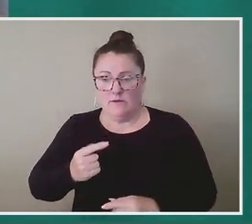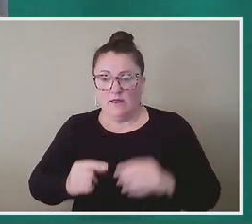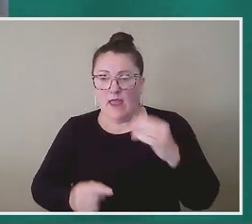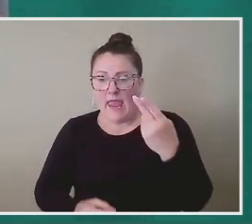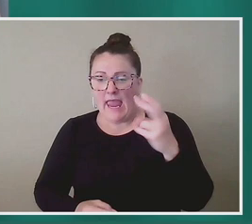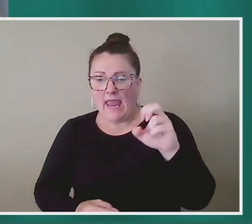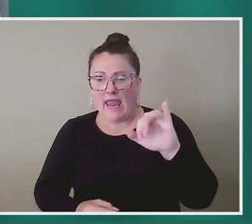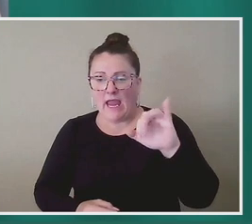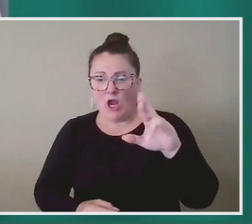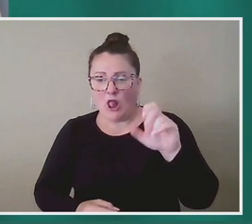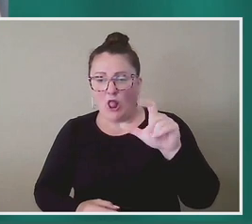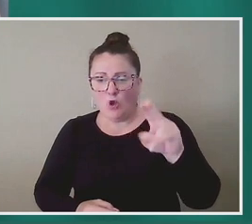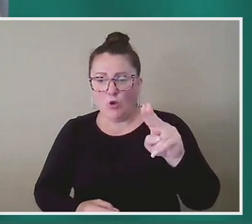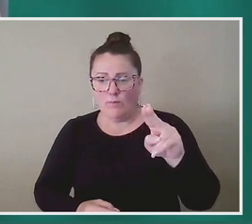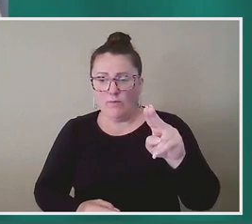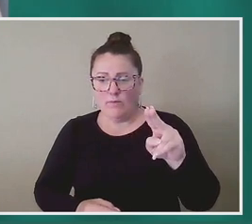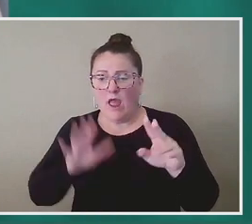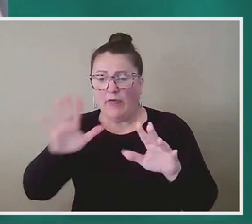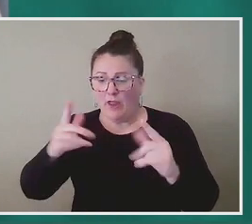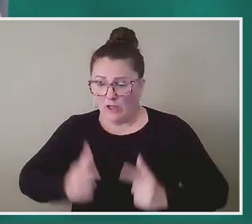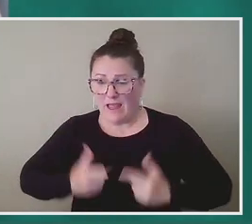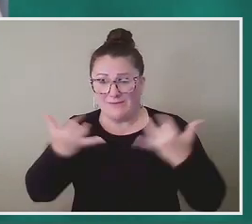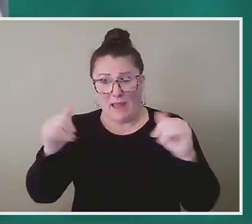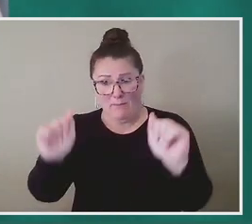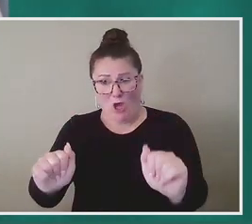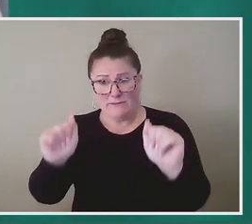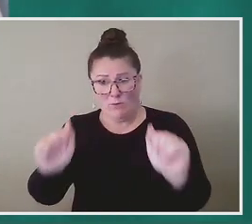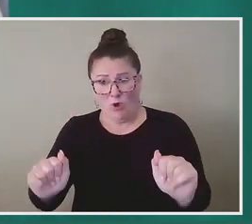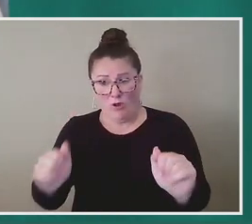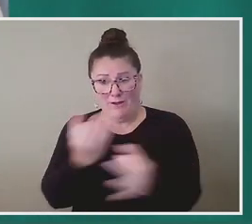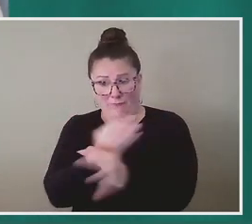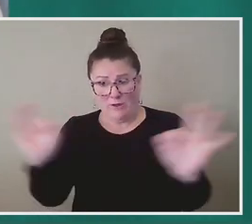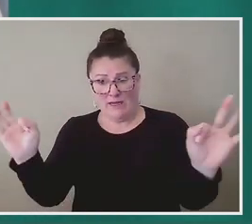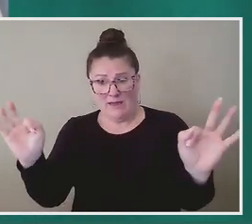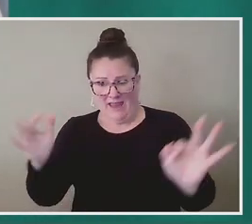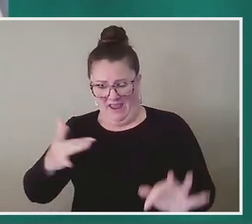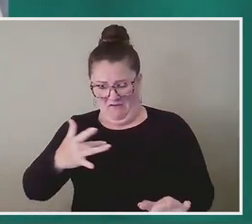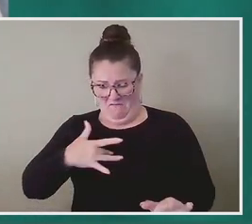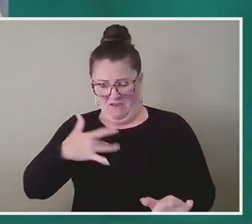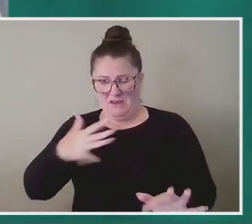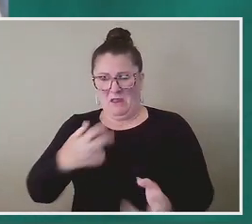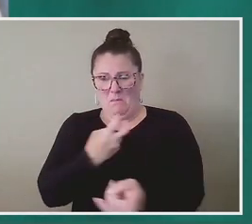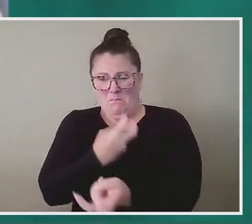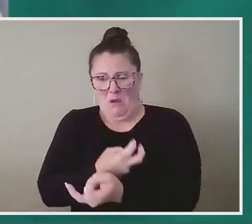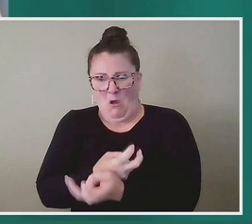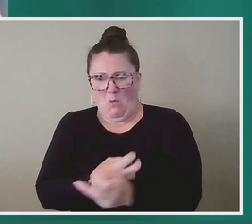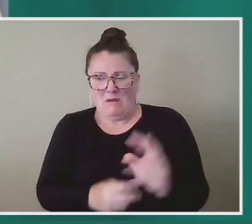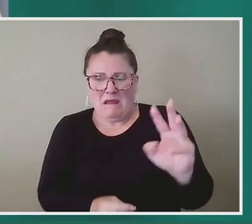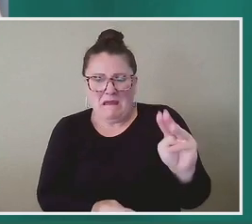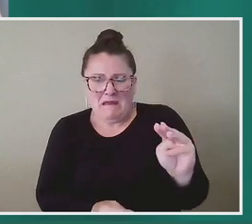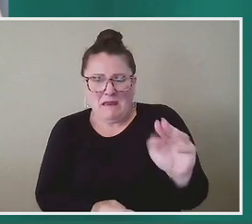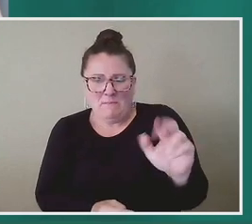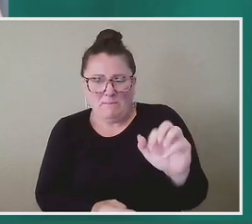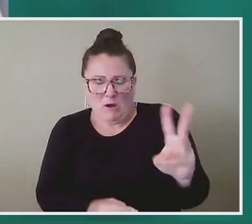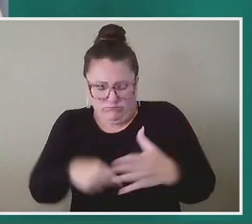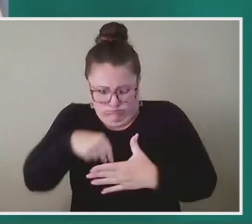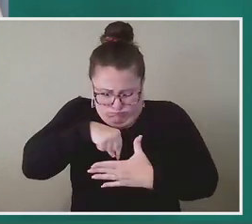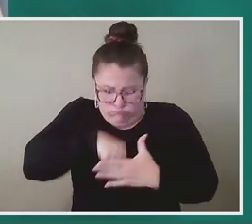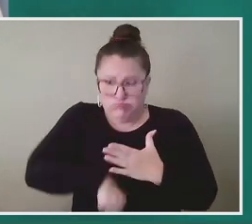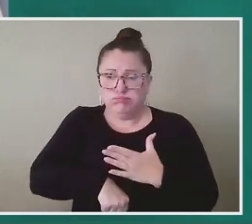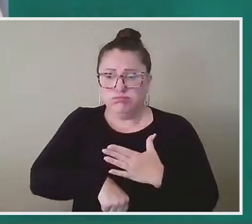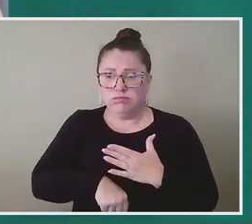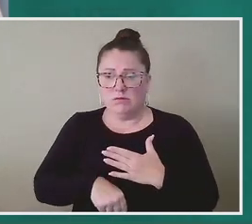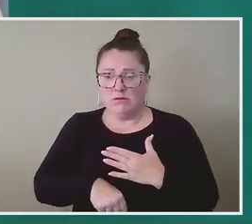what made their lives possible. Um, and they felt it in their bones, in their marrow. And, and so there was one